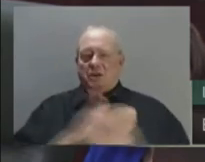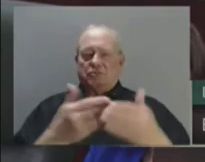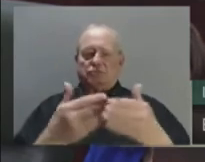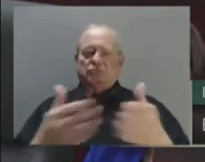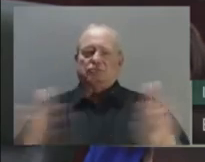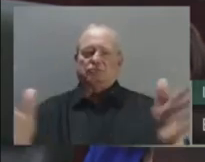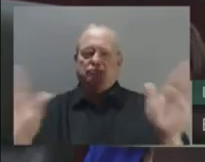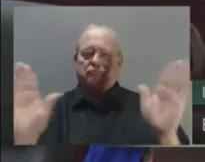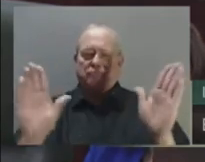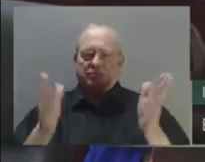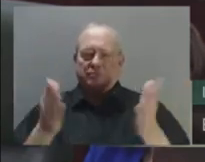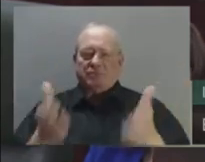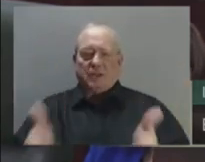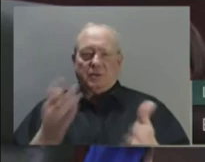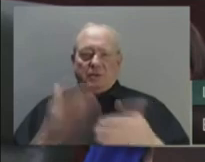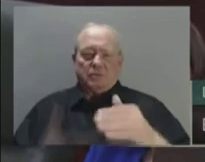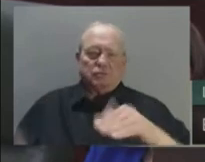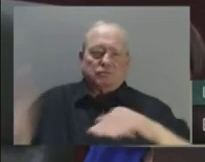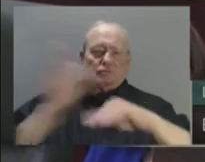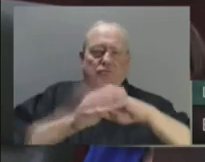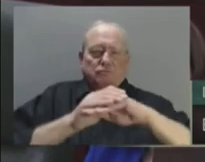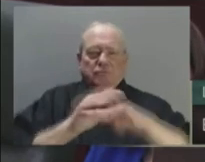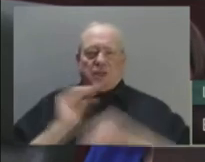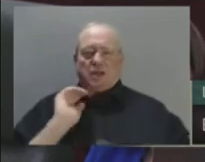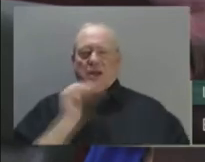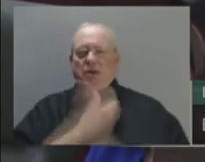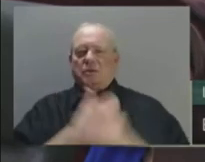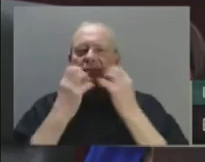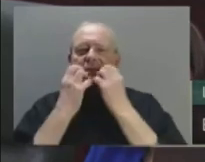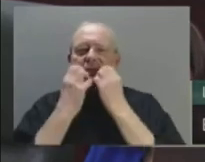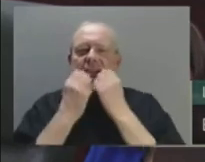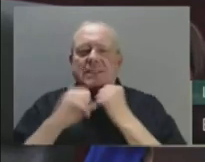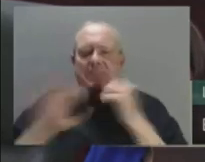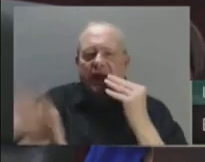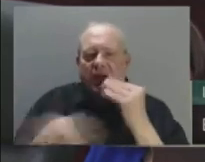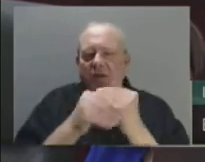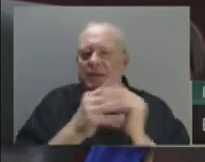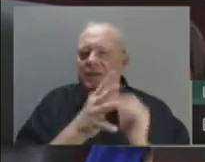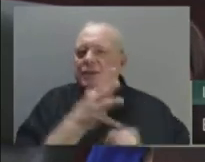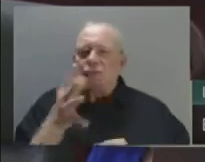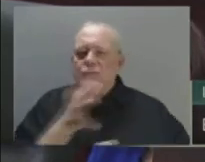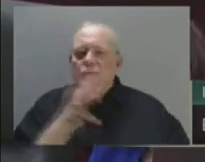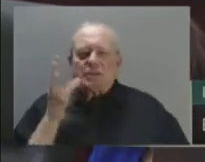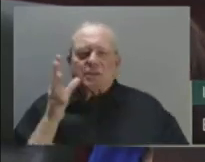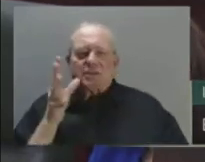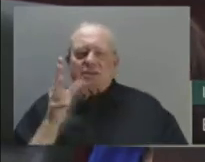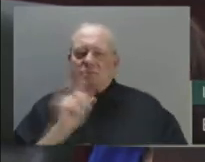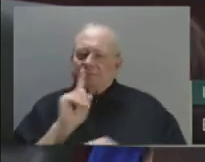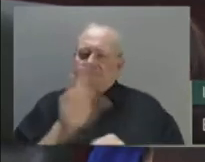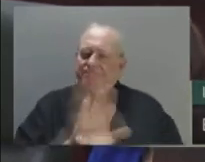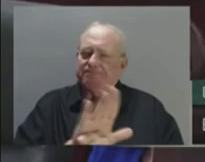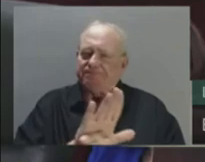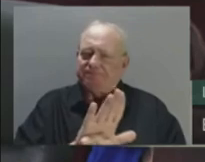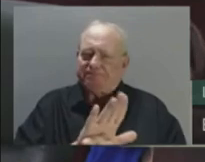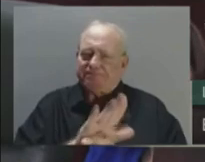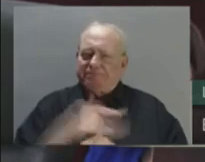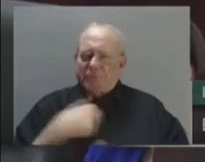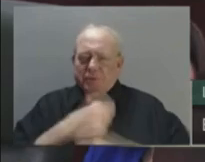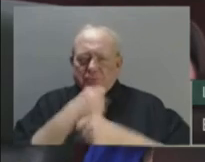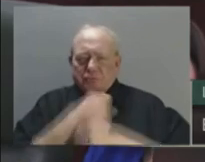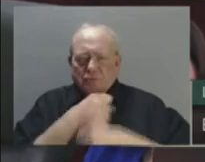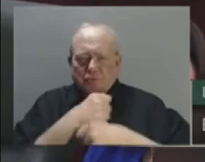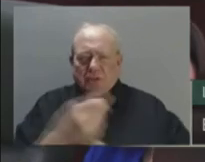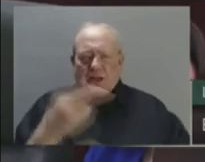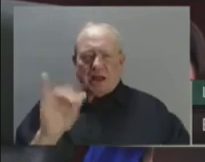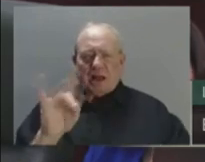growing our value-added agriculture sector. As the largest hydrogen producer in Canada, we're building for the future with the